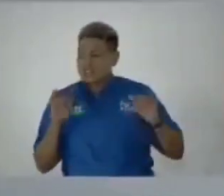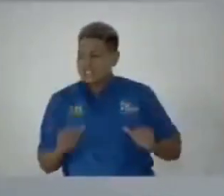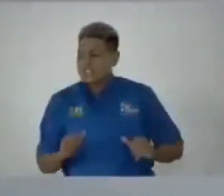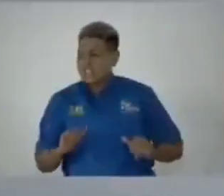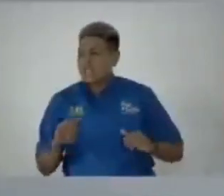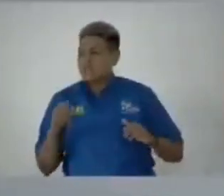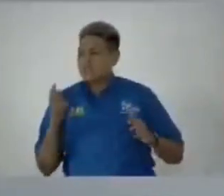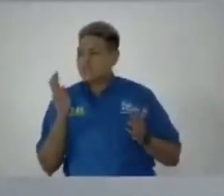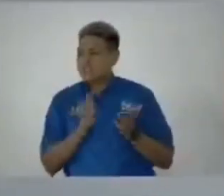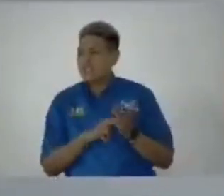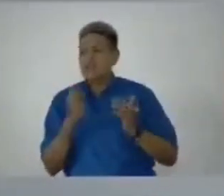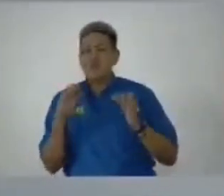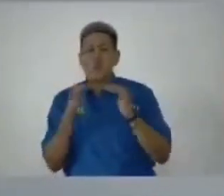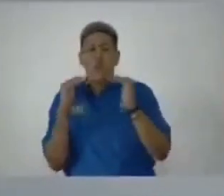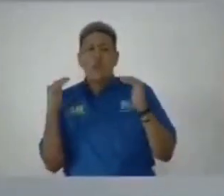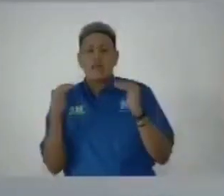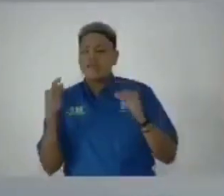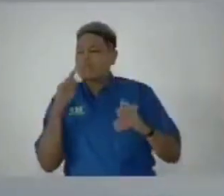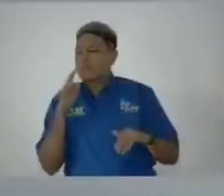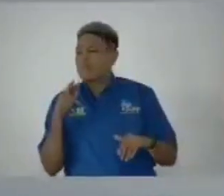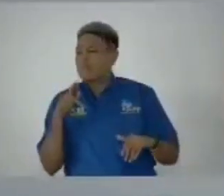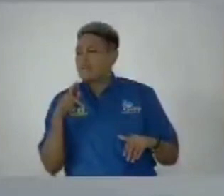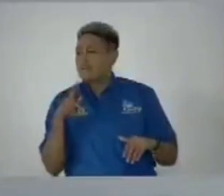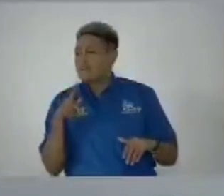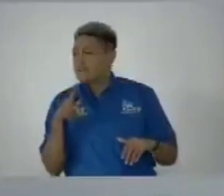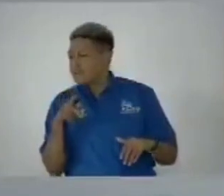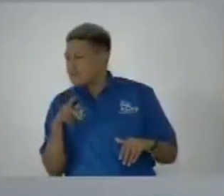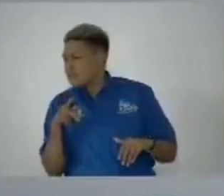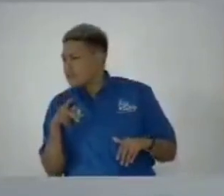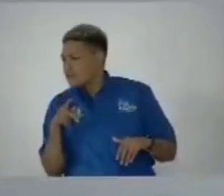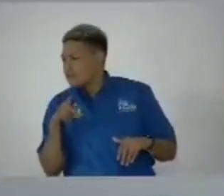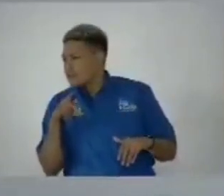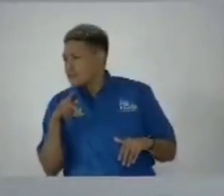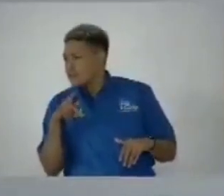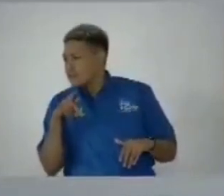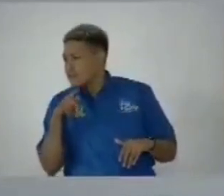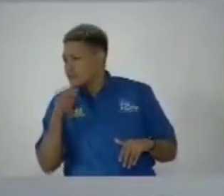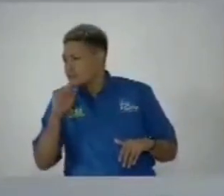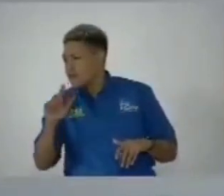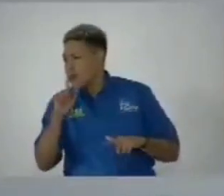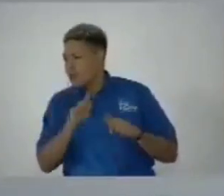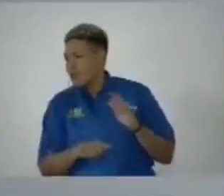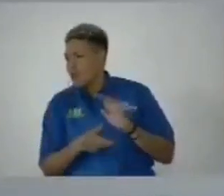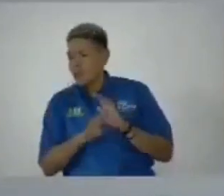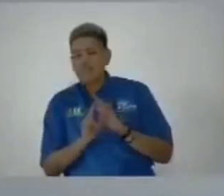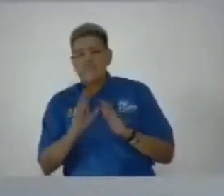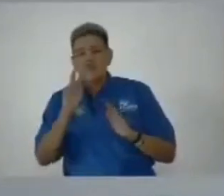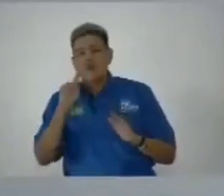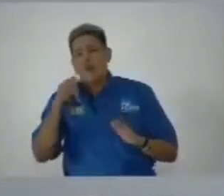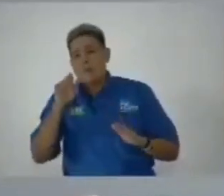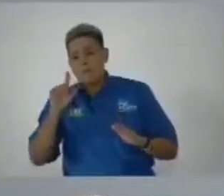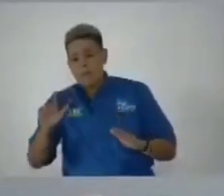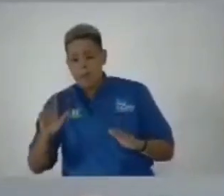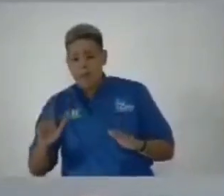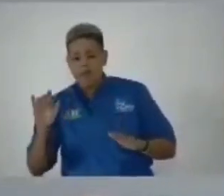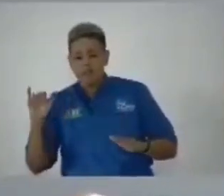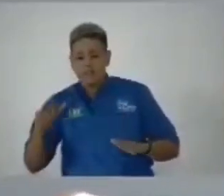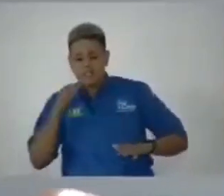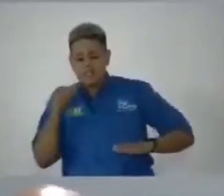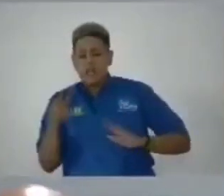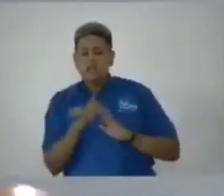standing or level paul madam speaker cannot review paul that is